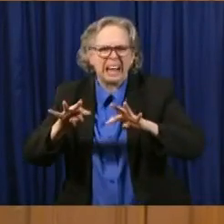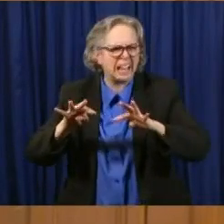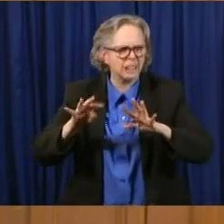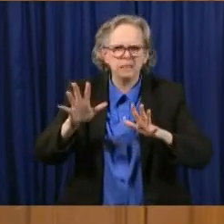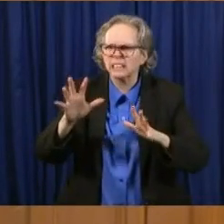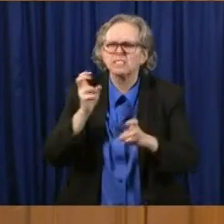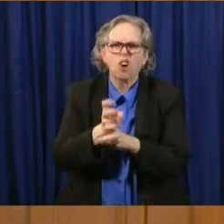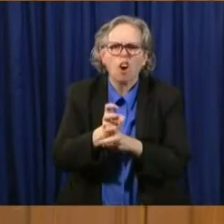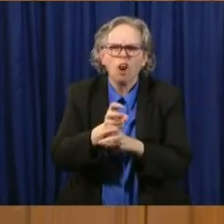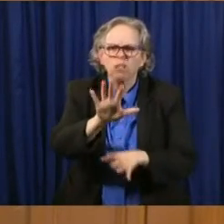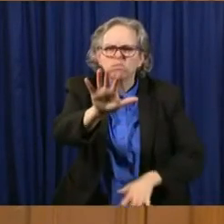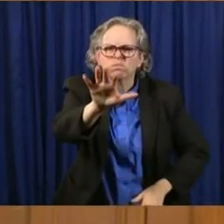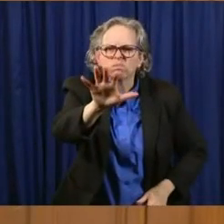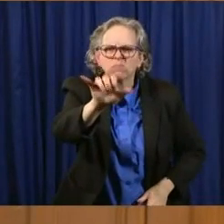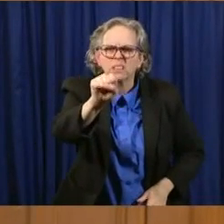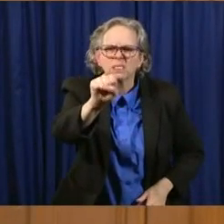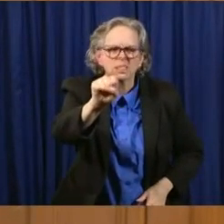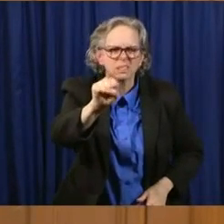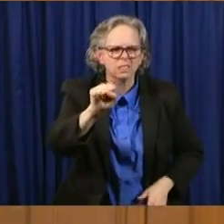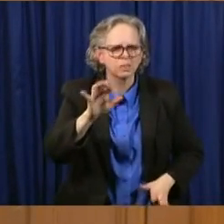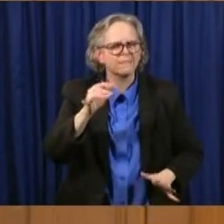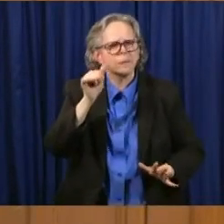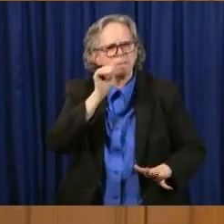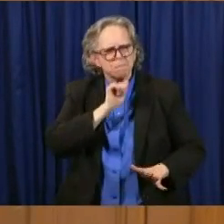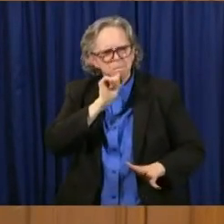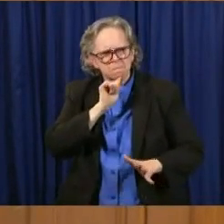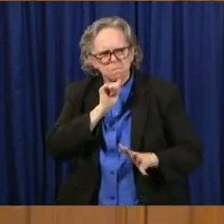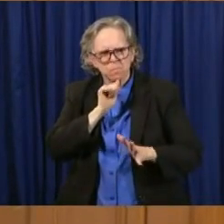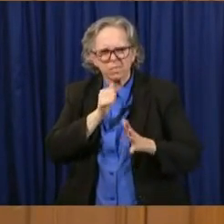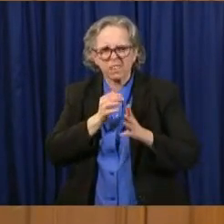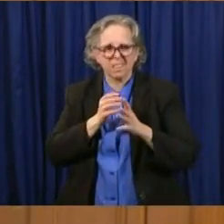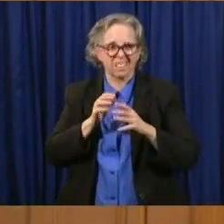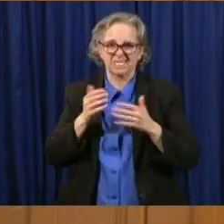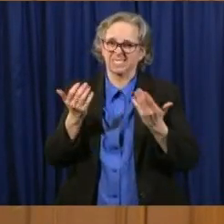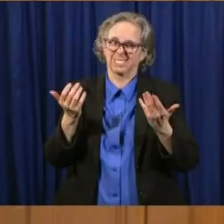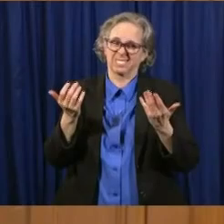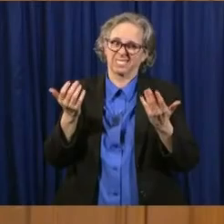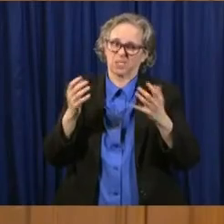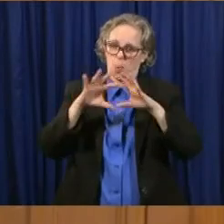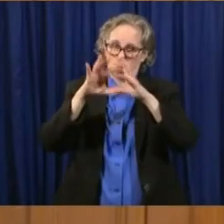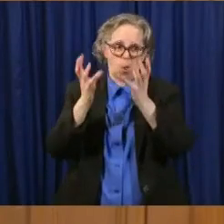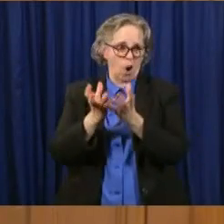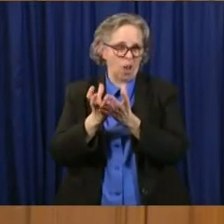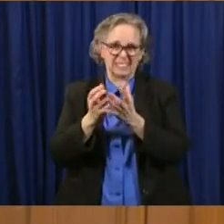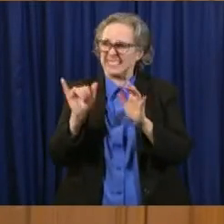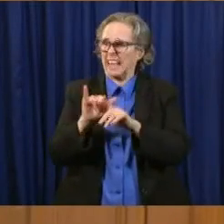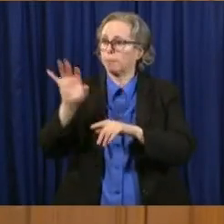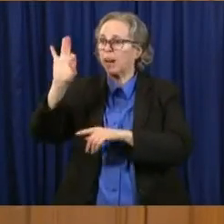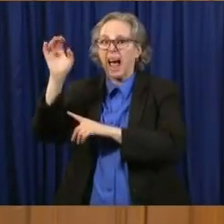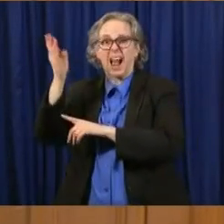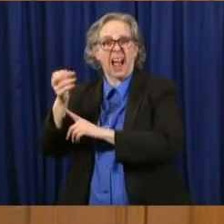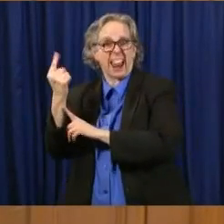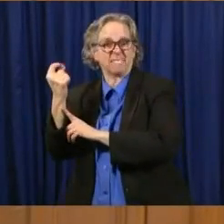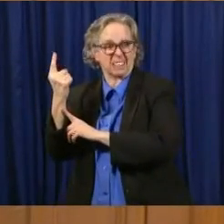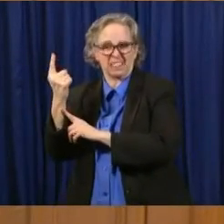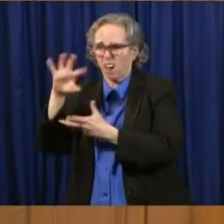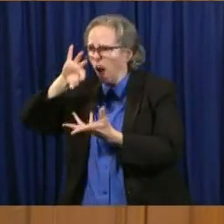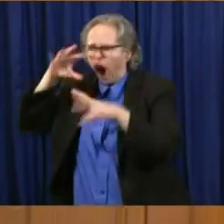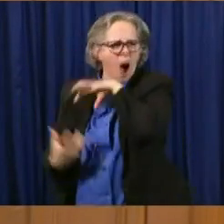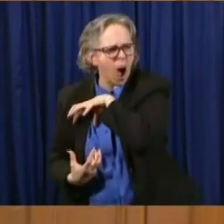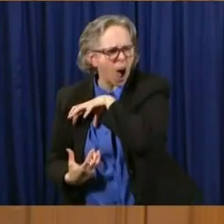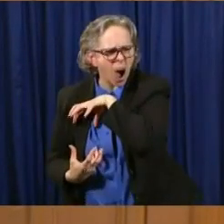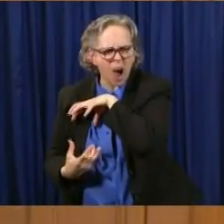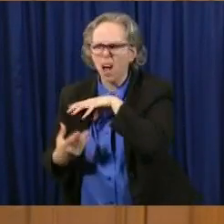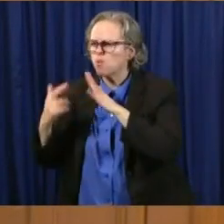new world, not unlike post 9-11, where the rules have changed, and they're not going to be quite the same. But they're also the things